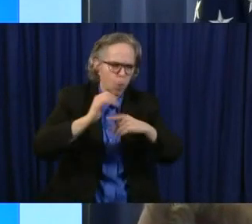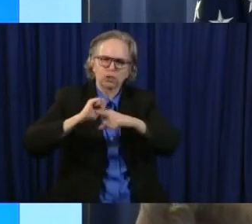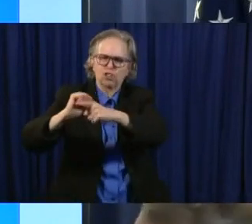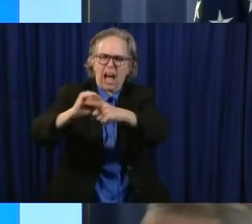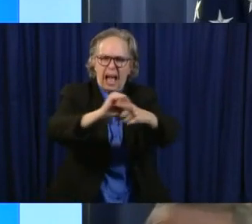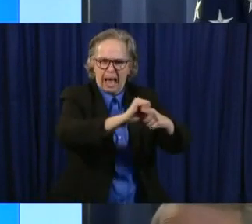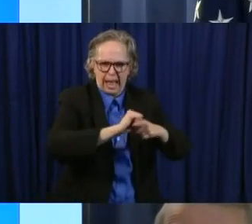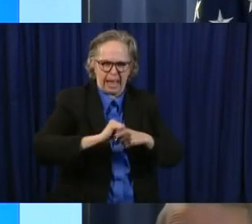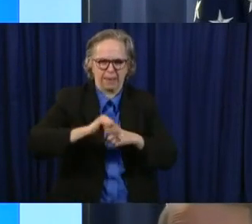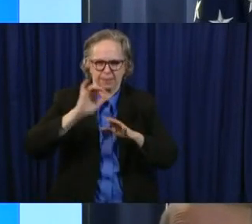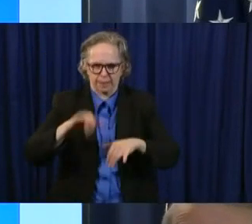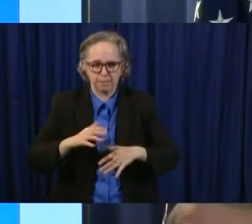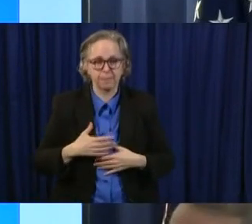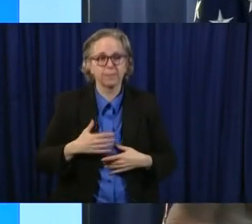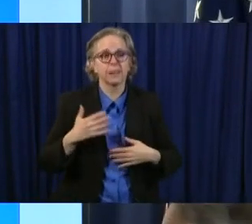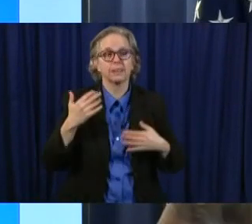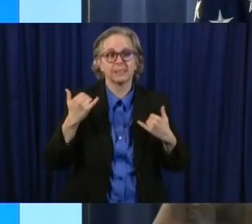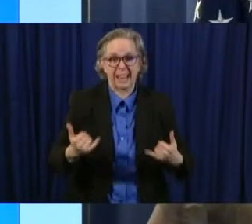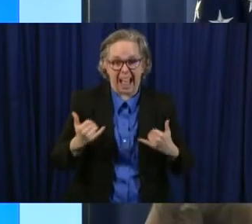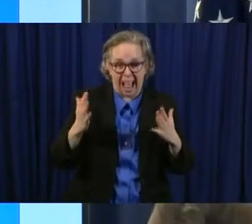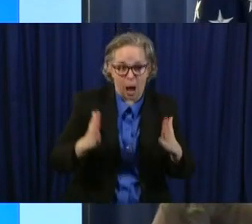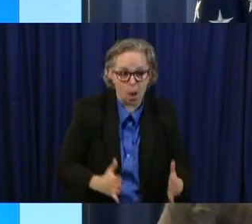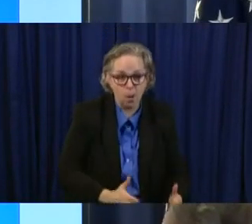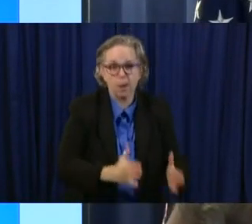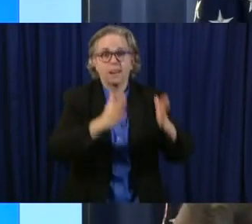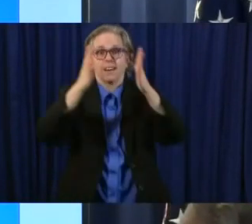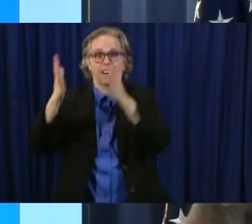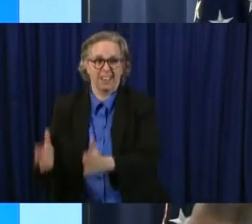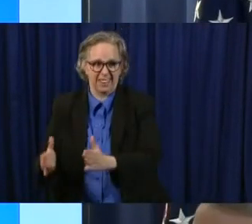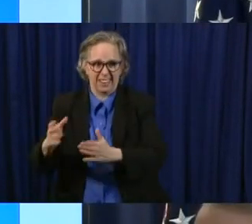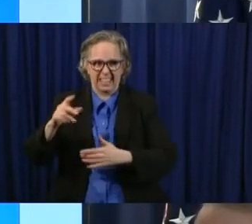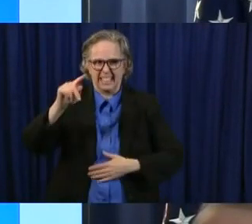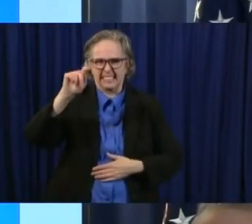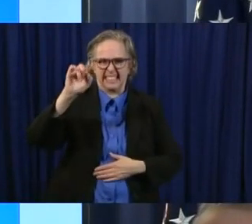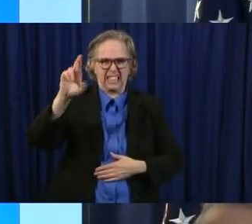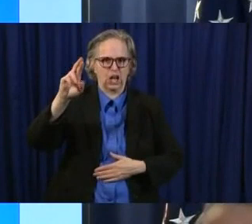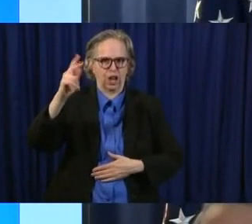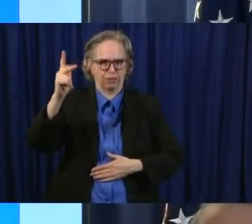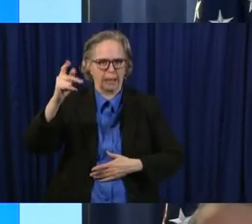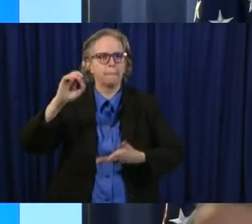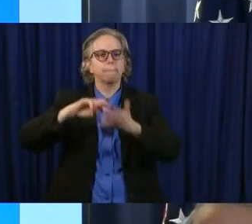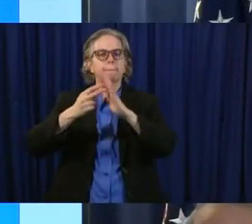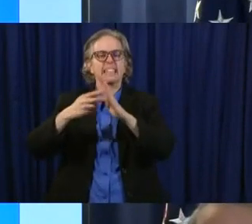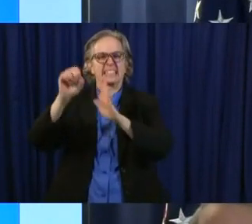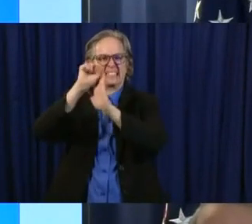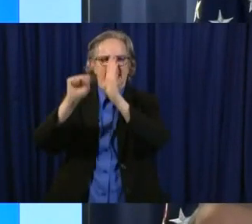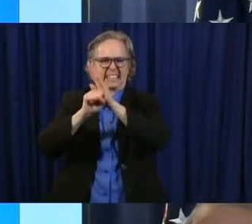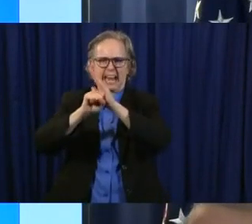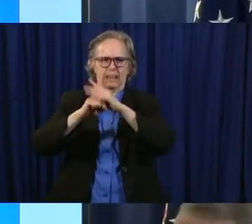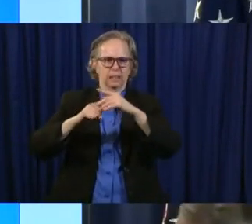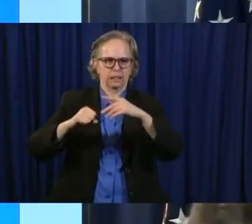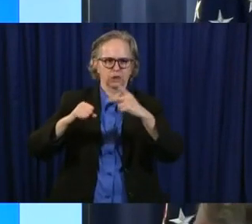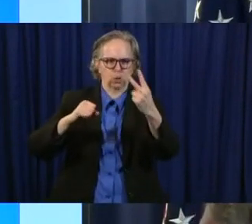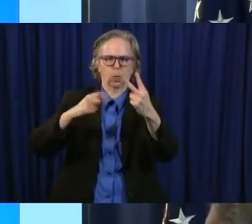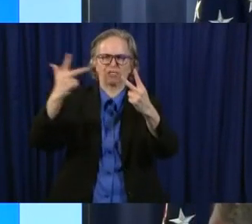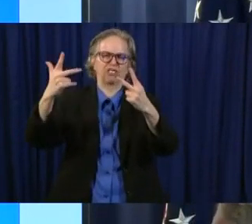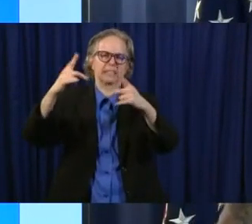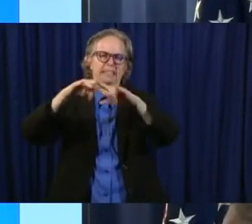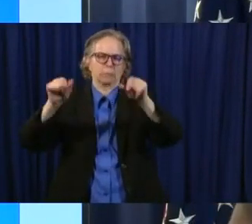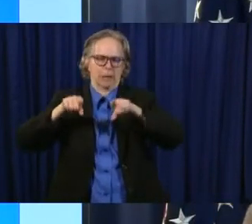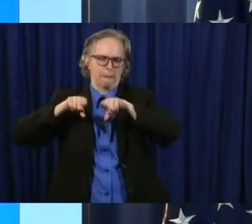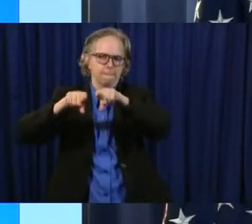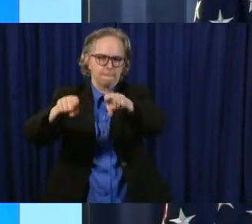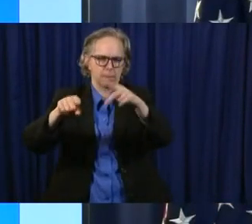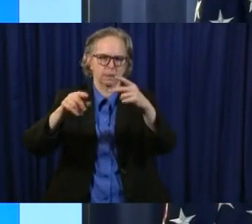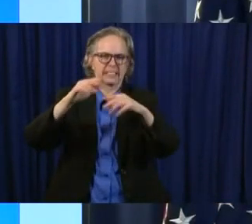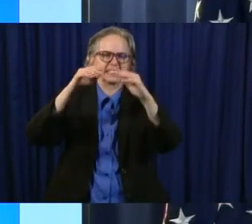at the state level and tier two and tier three are really occurring simultaneously as we move forward through